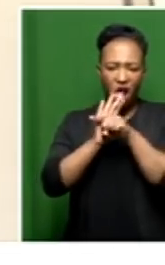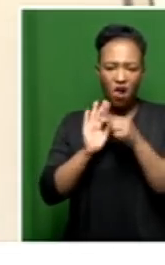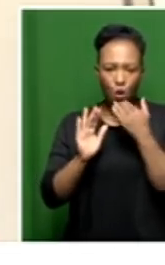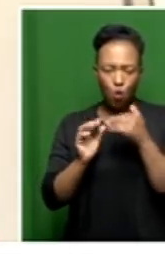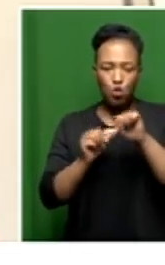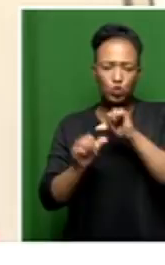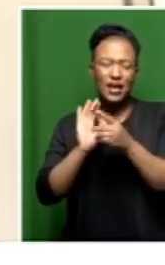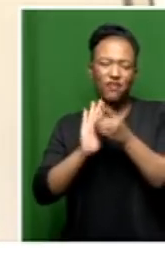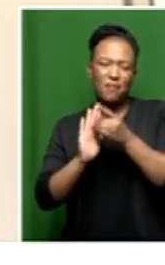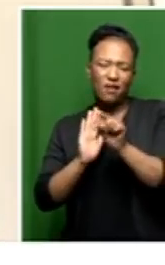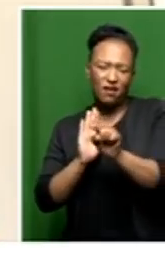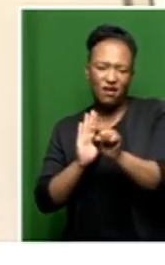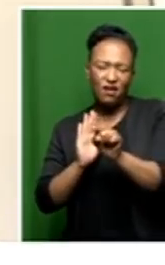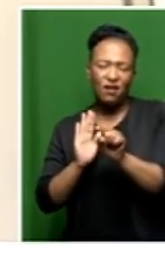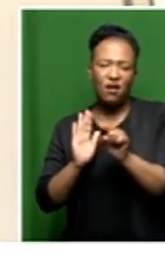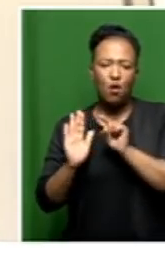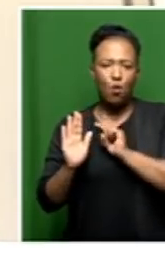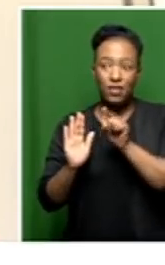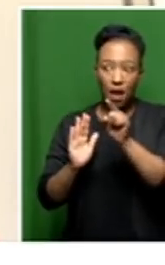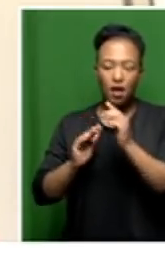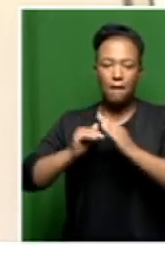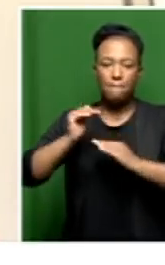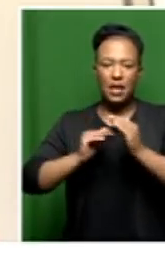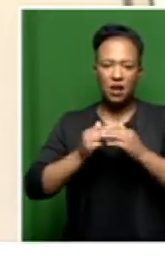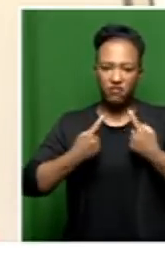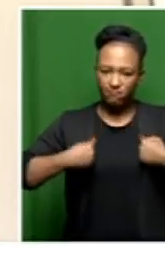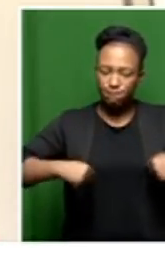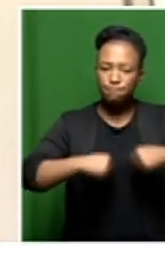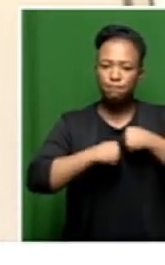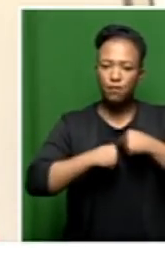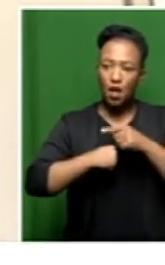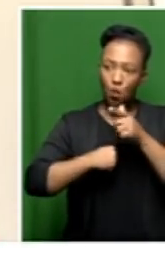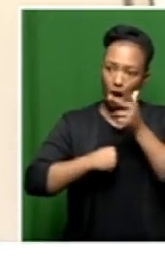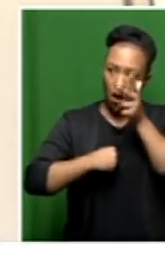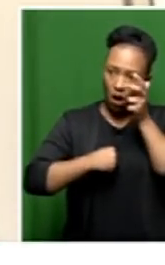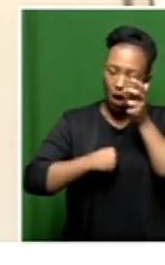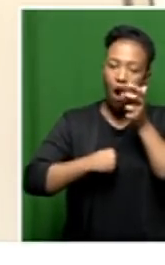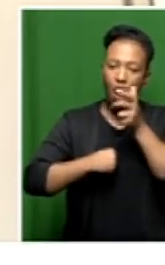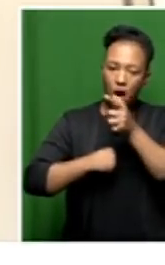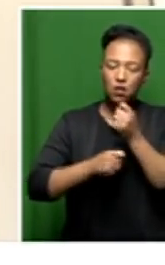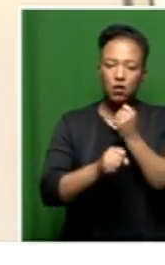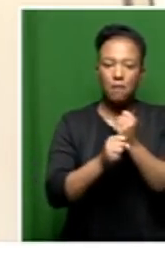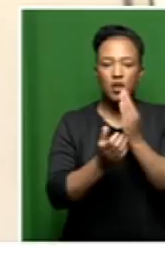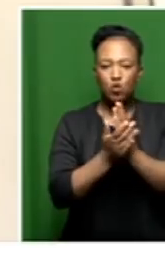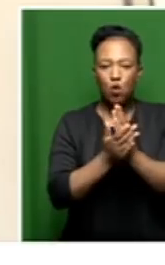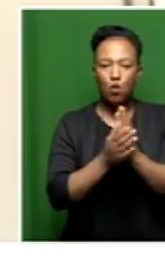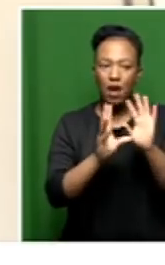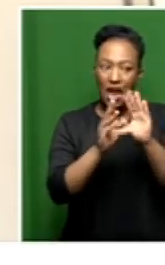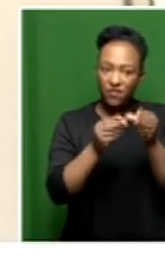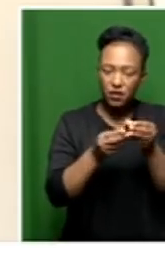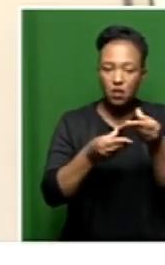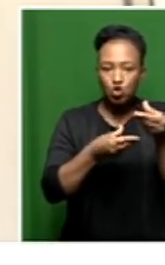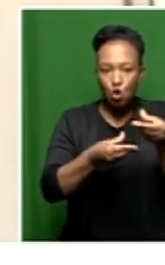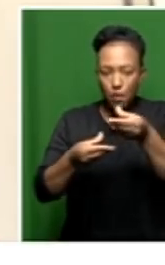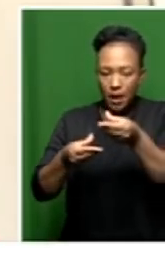Meanwhile, they build for us with that understanding that they will ensure that all the necessary documents